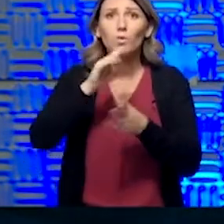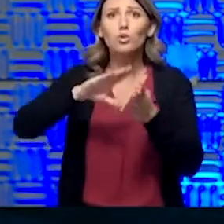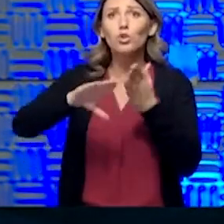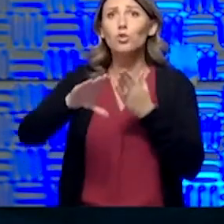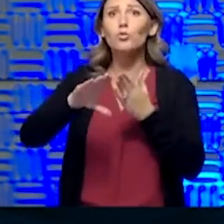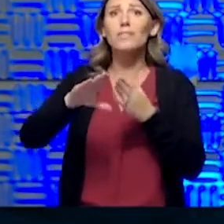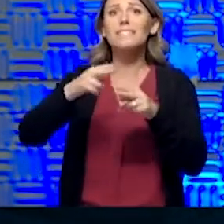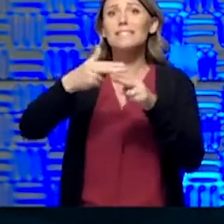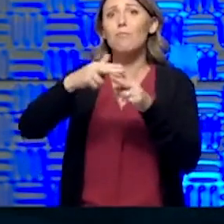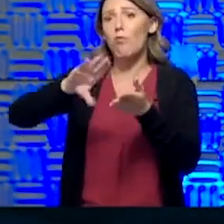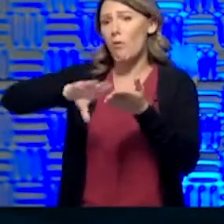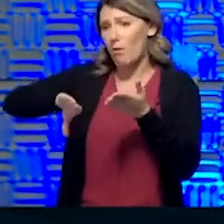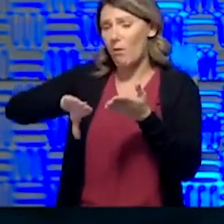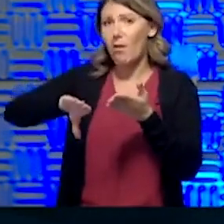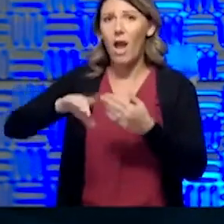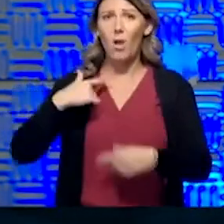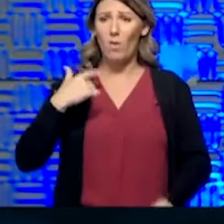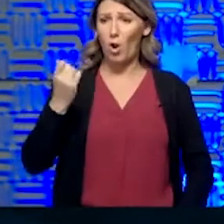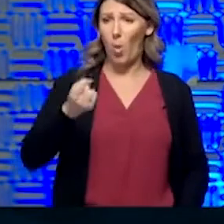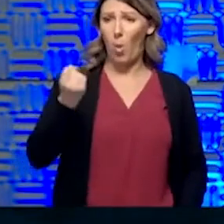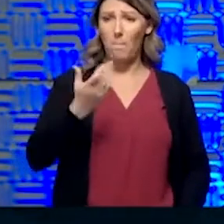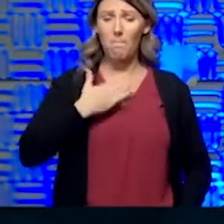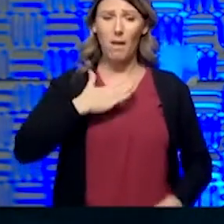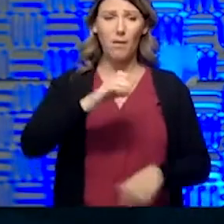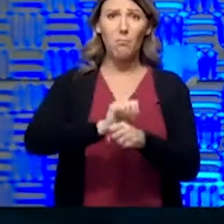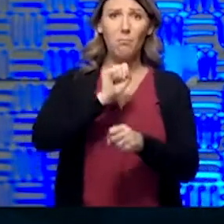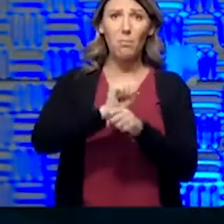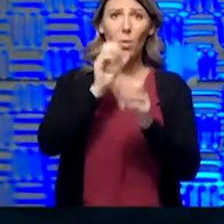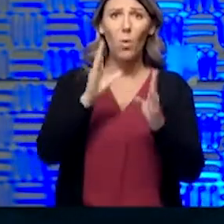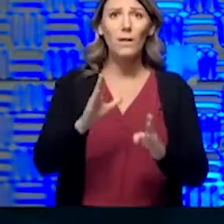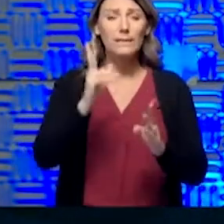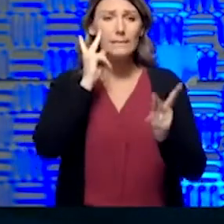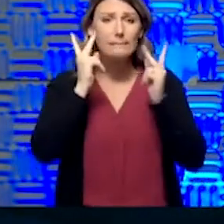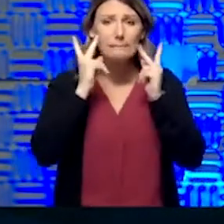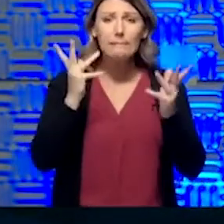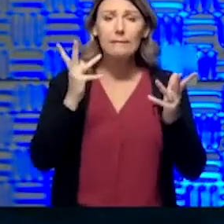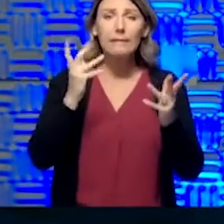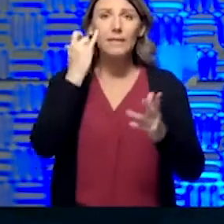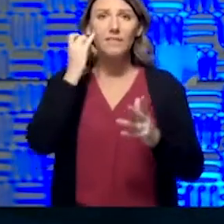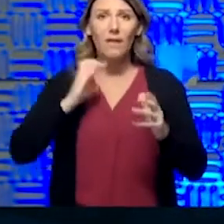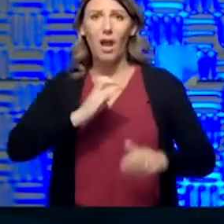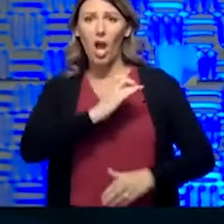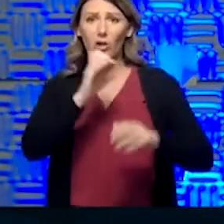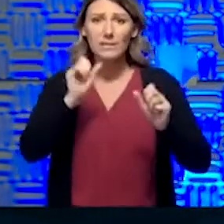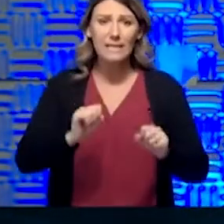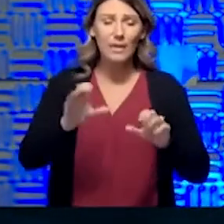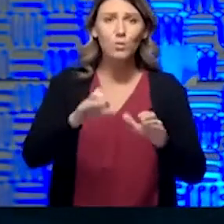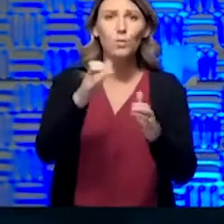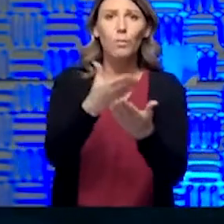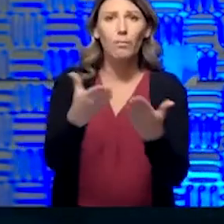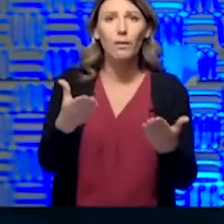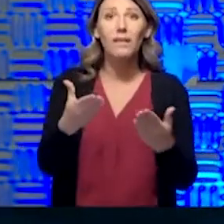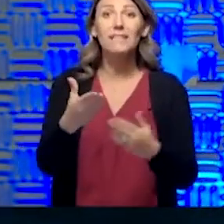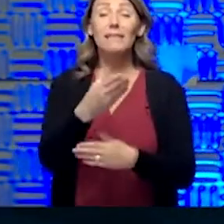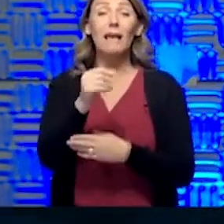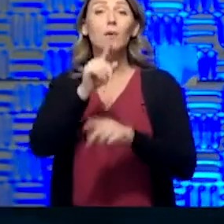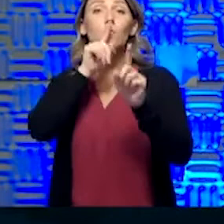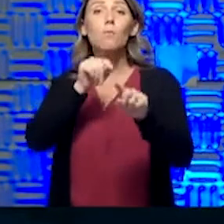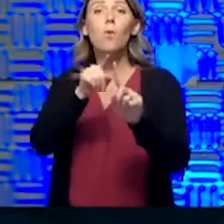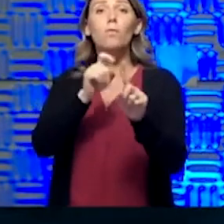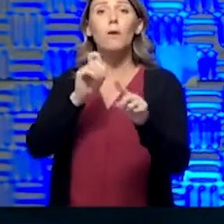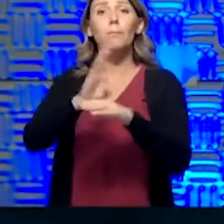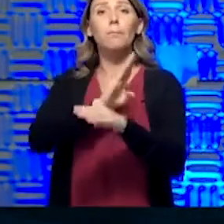I'm going to hang on to my employees to wait to see what Congress gets done. And the reports from businesses across our state